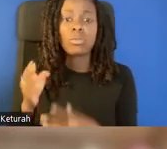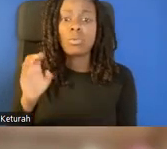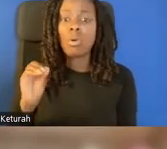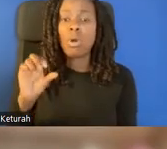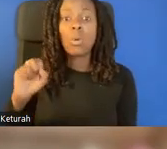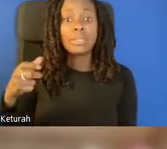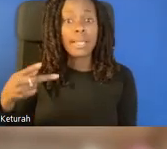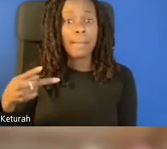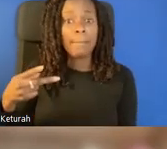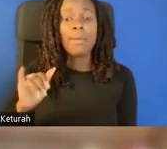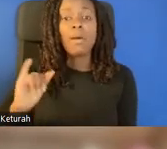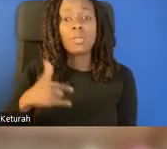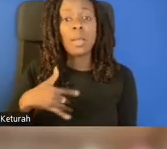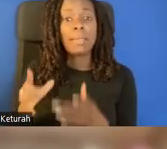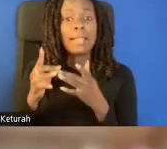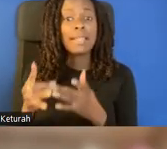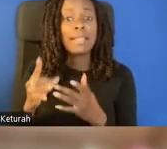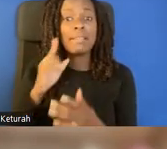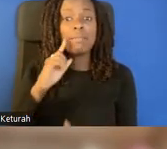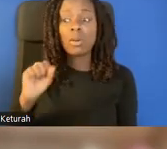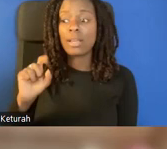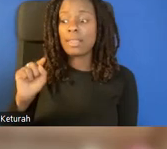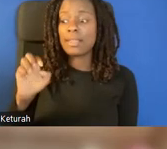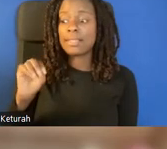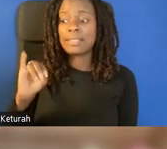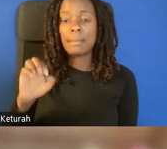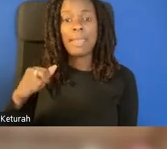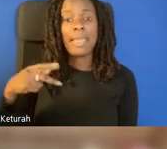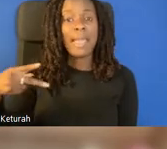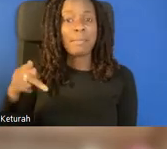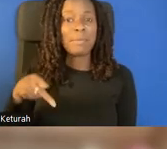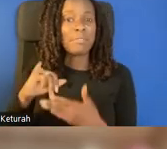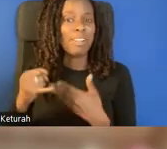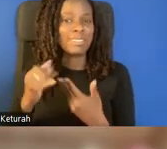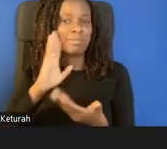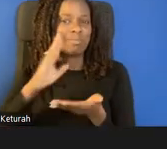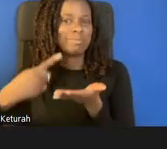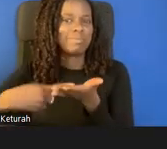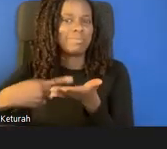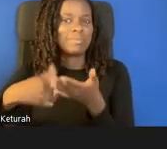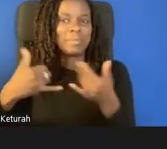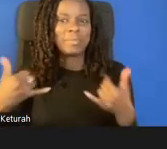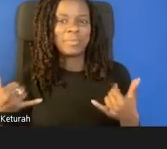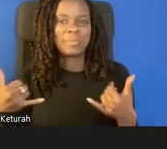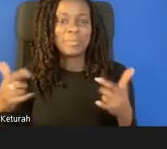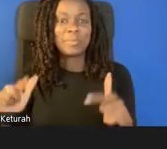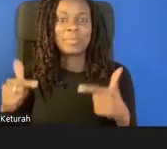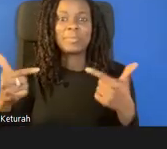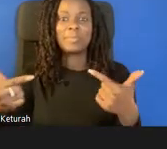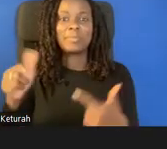lead on the STEMI app project that we have worked on jointly and that we'll be talking about today. Tony?